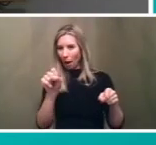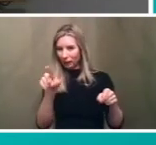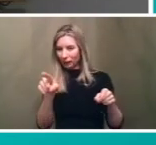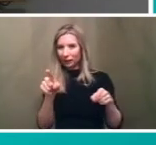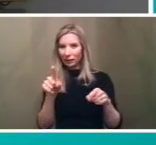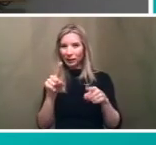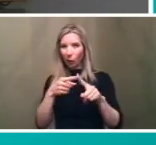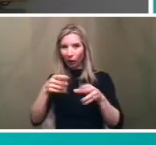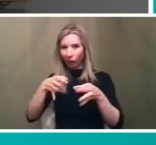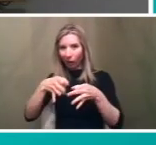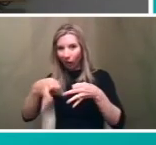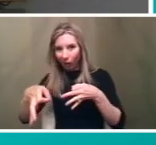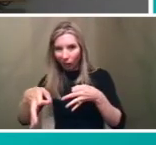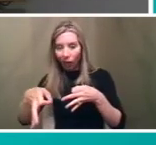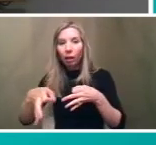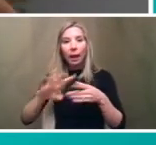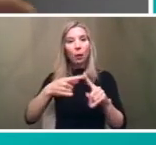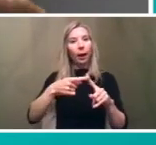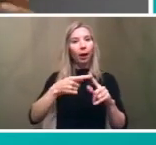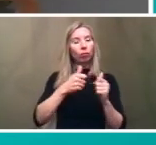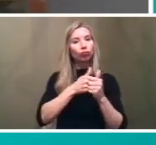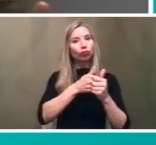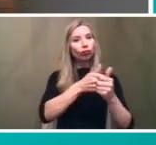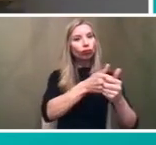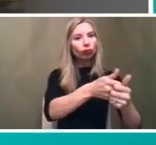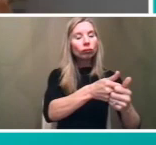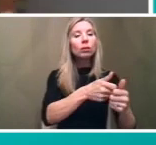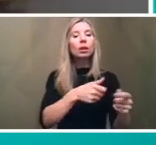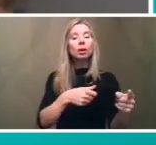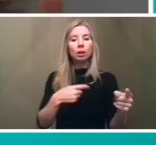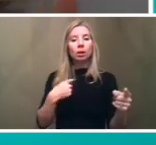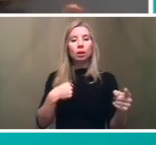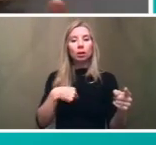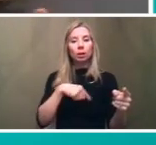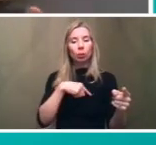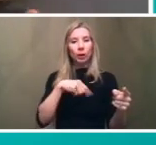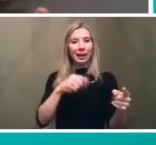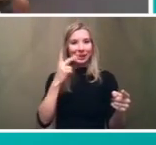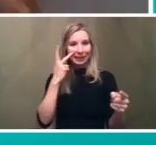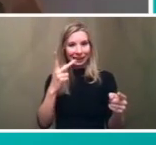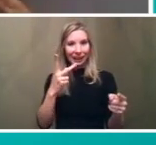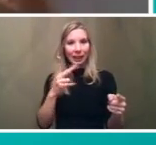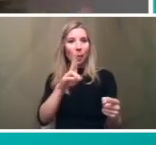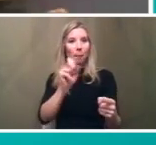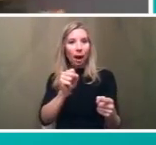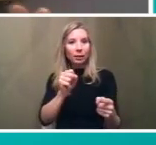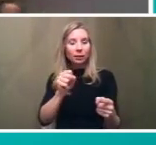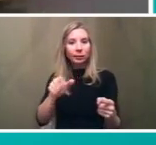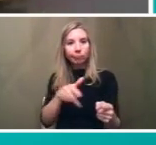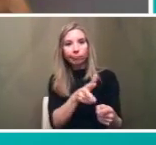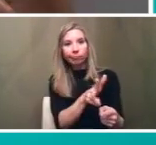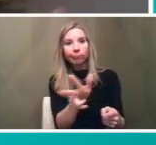and and where it's sticking with its schedule and so we can see that when the bus turns on south street for example that it that it